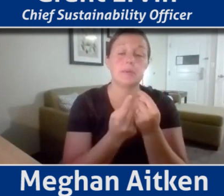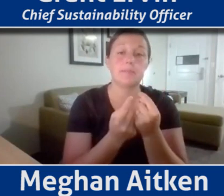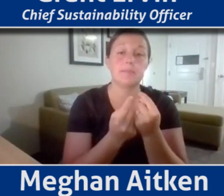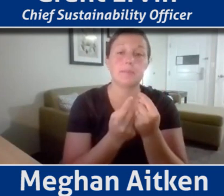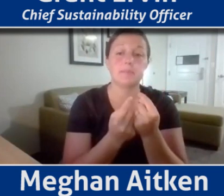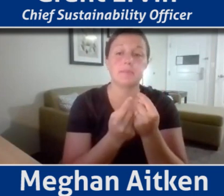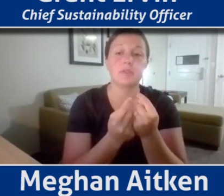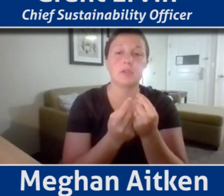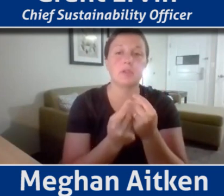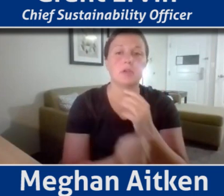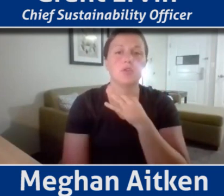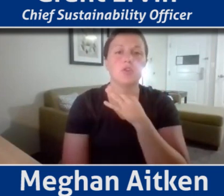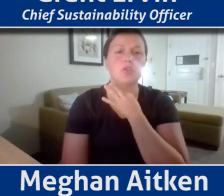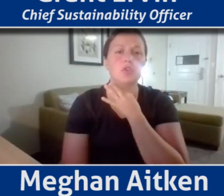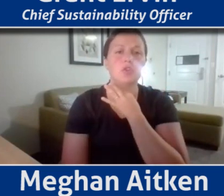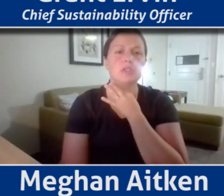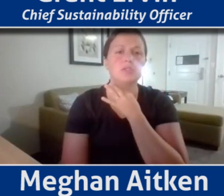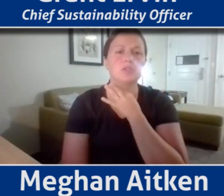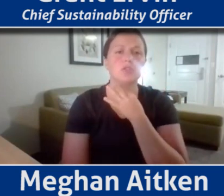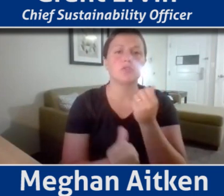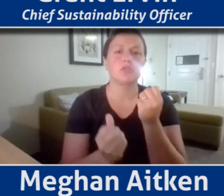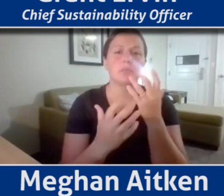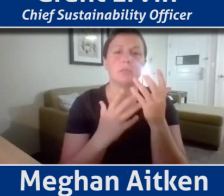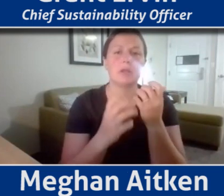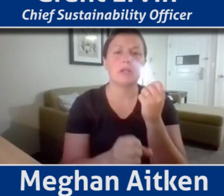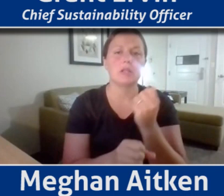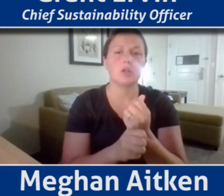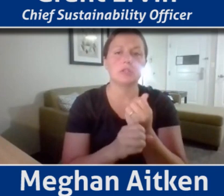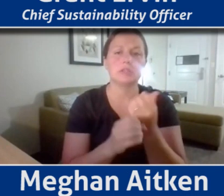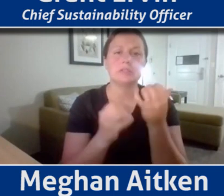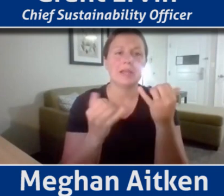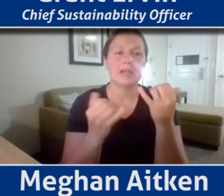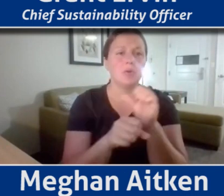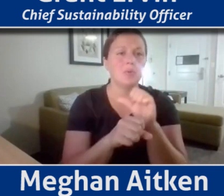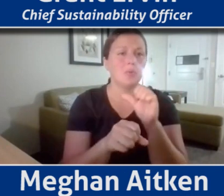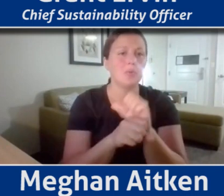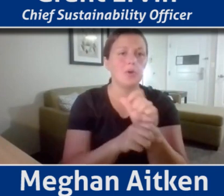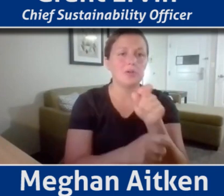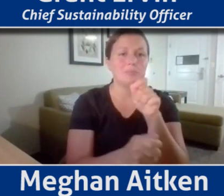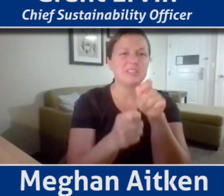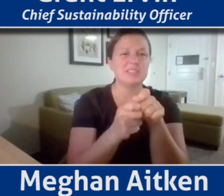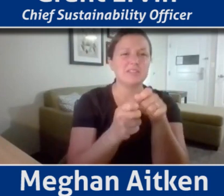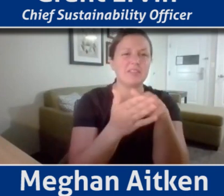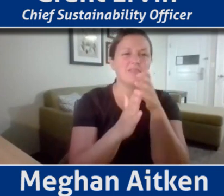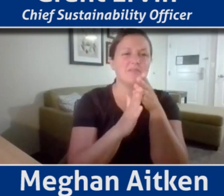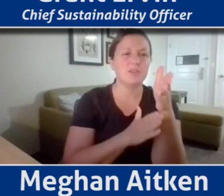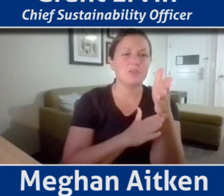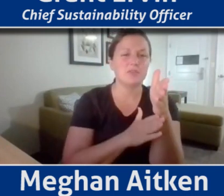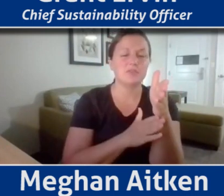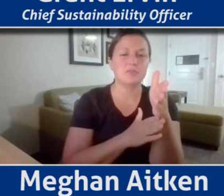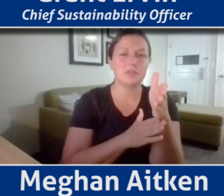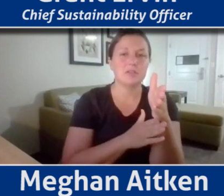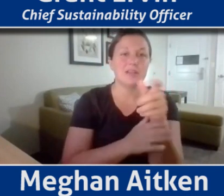you it's been a number of years you all have been working within this field, but specifically with and for the city around this.